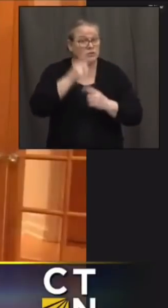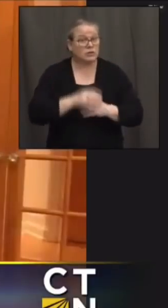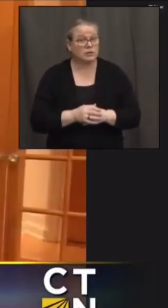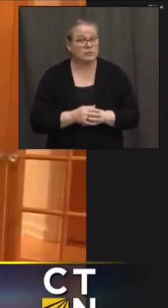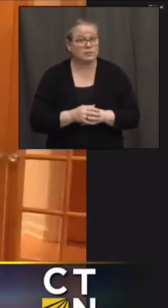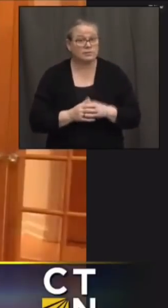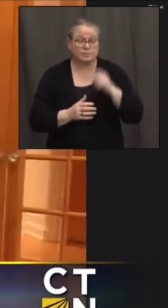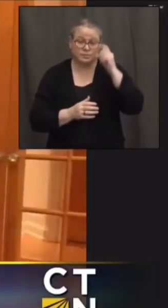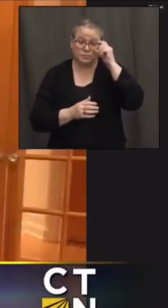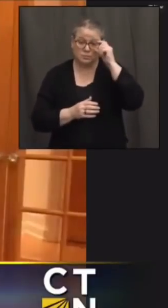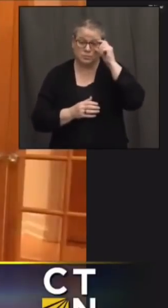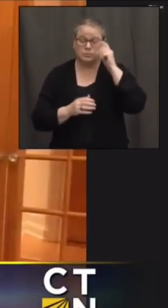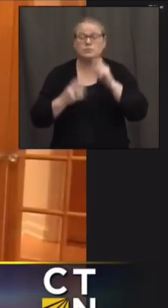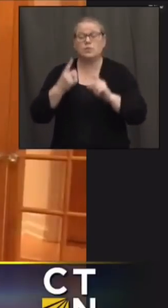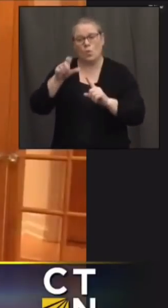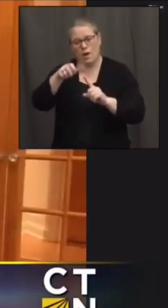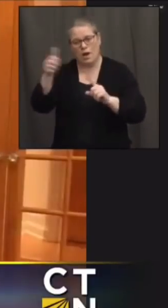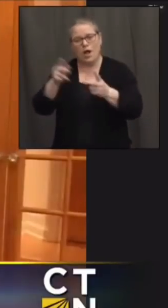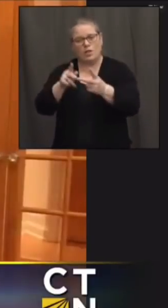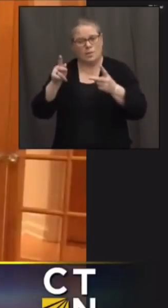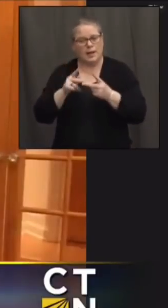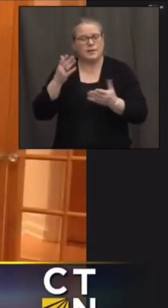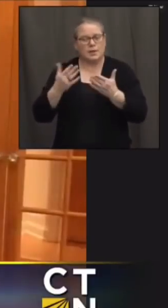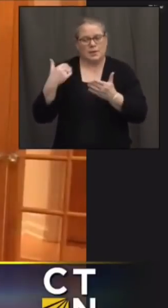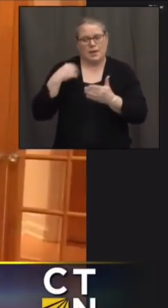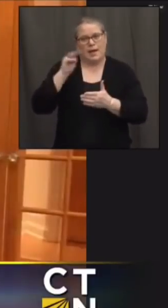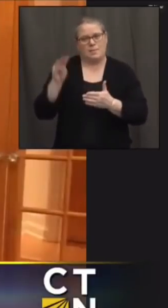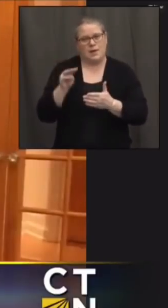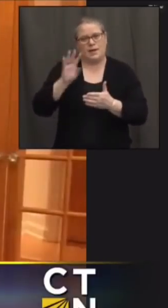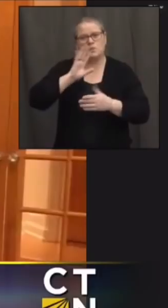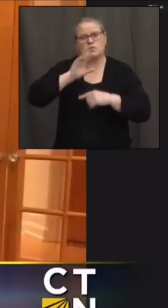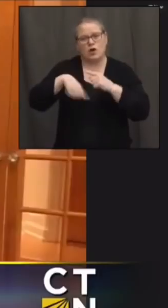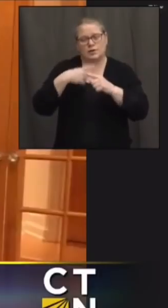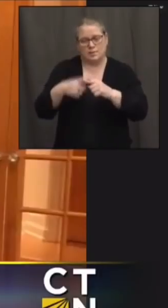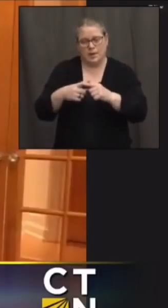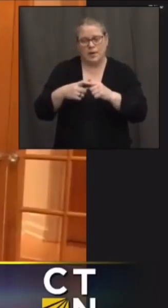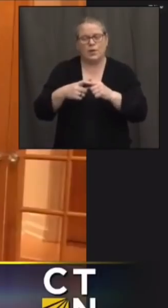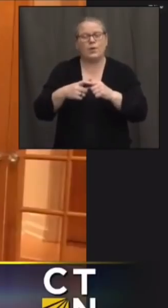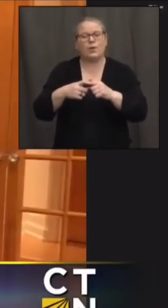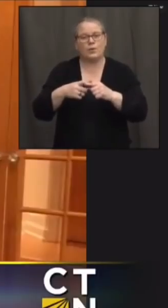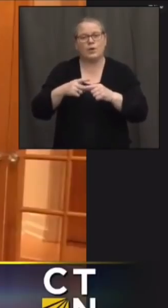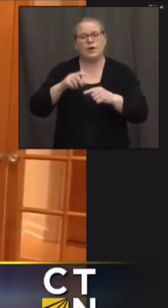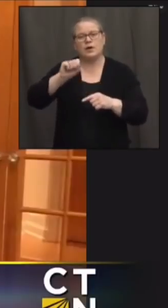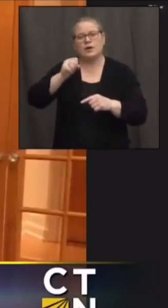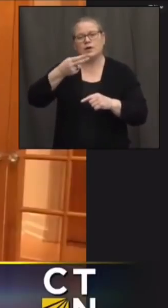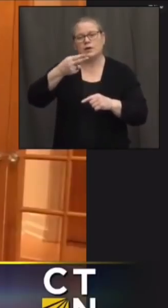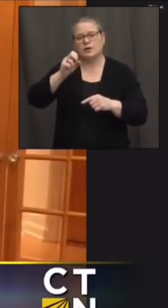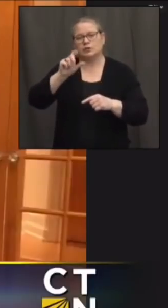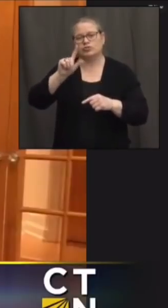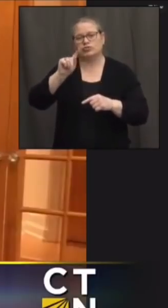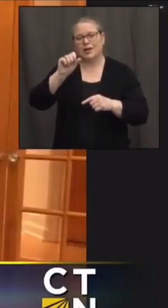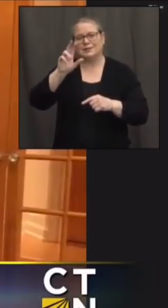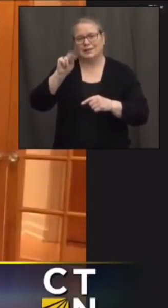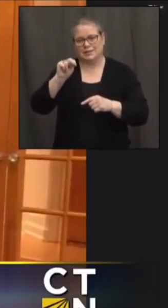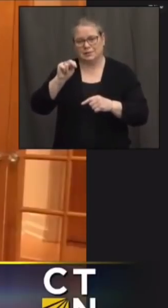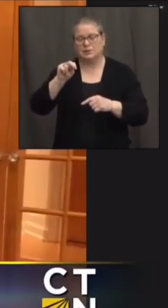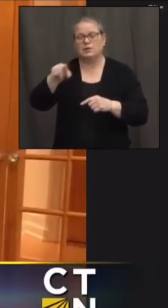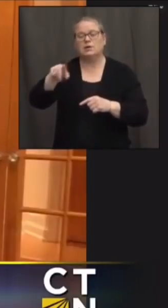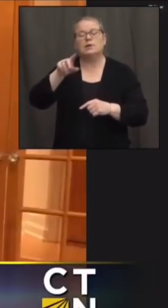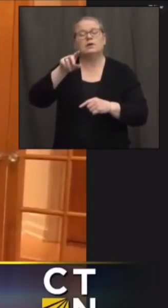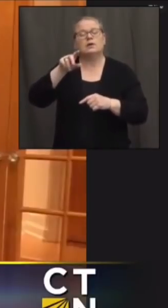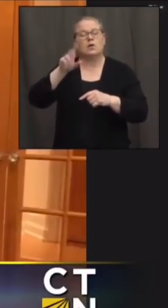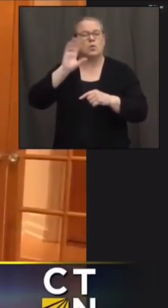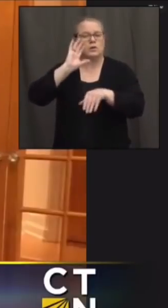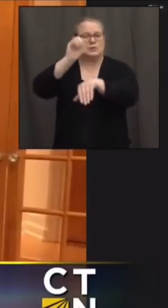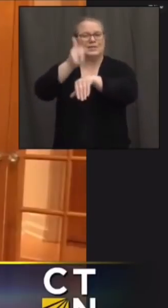ready to announce publicly at this point you may have heard on monday pat charmel mentioned that there's going to be one in shelton uh operated by derby health uh by